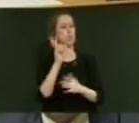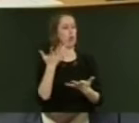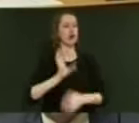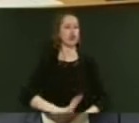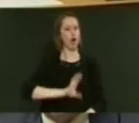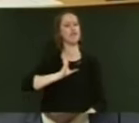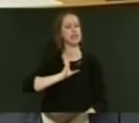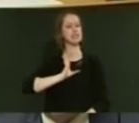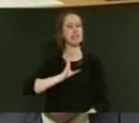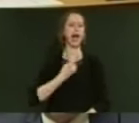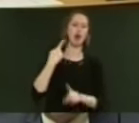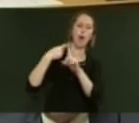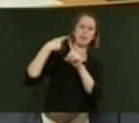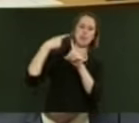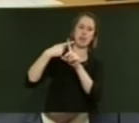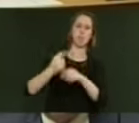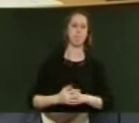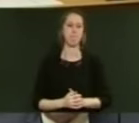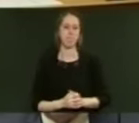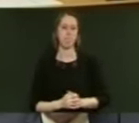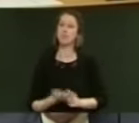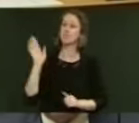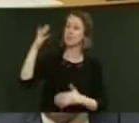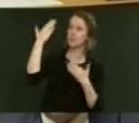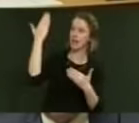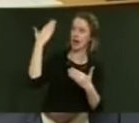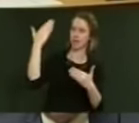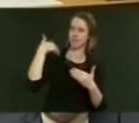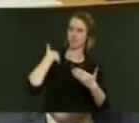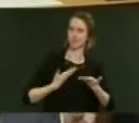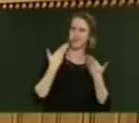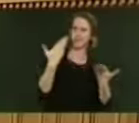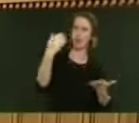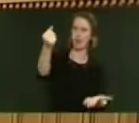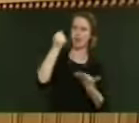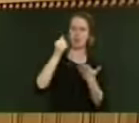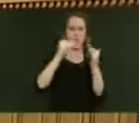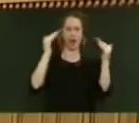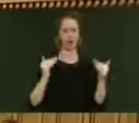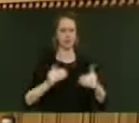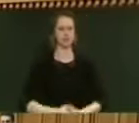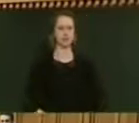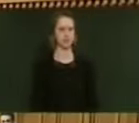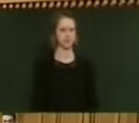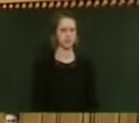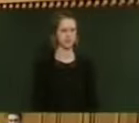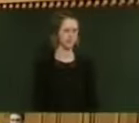confidence and optimism. Mr Speaker, I commend this Budget to the House. Thank